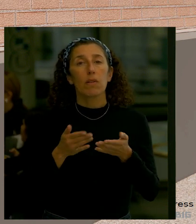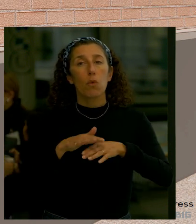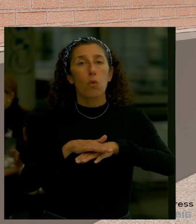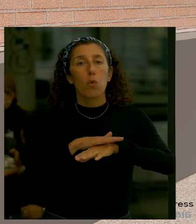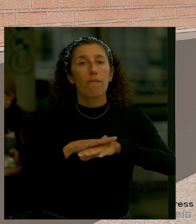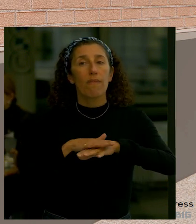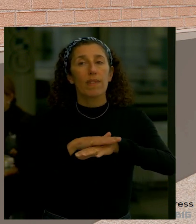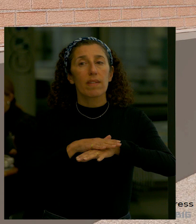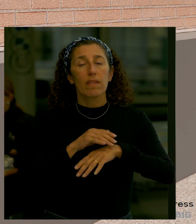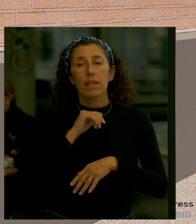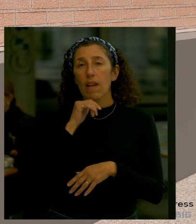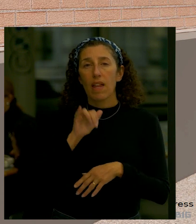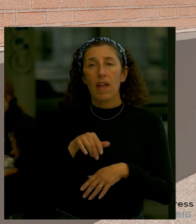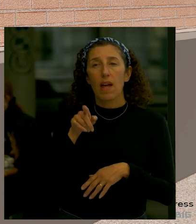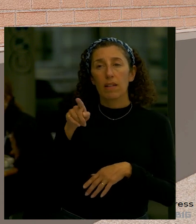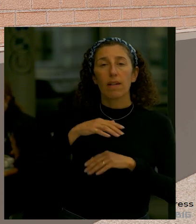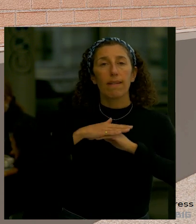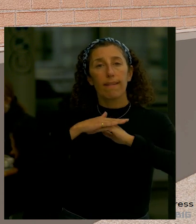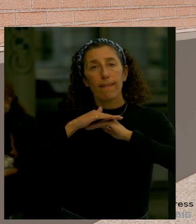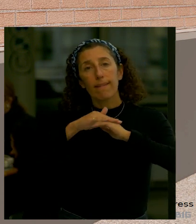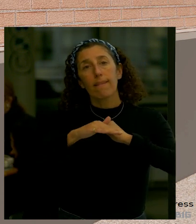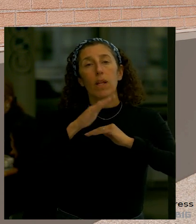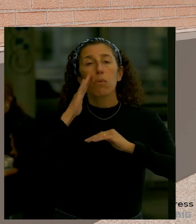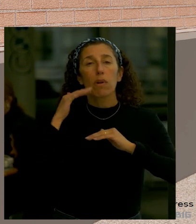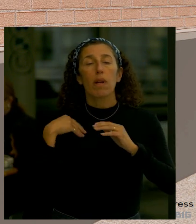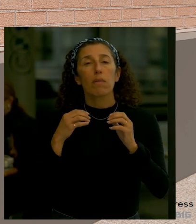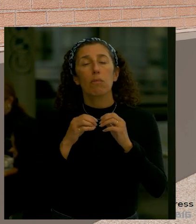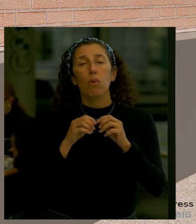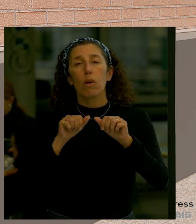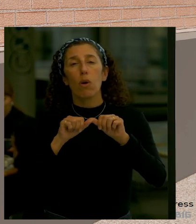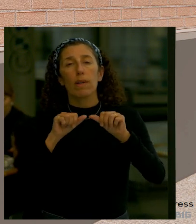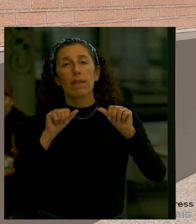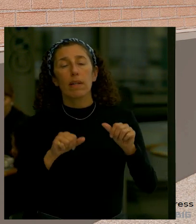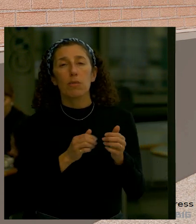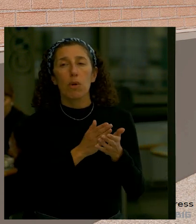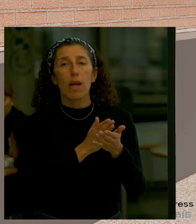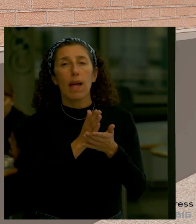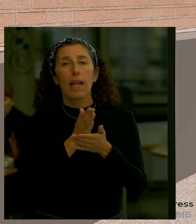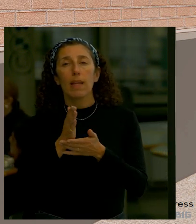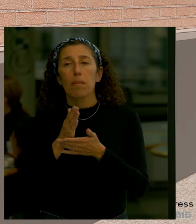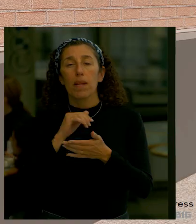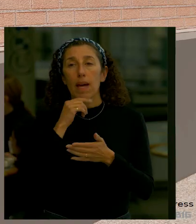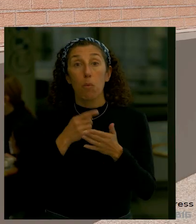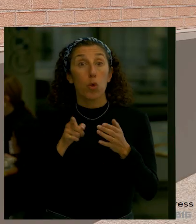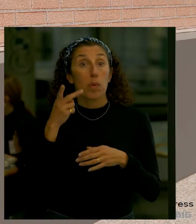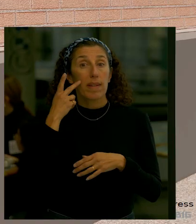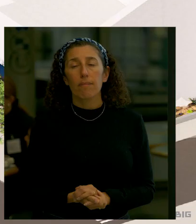something that has architectural elements on it but we're not there yet in the design because we're only in the 60% early phase